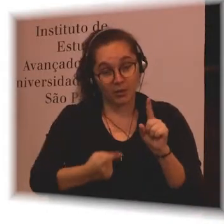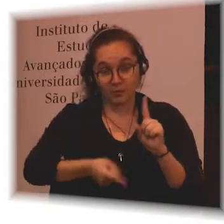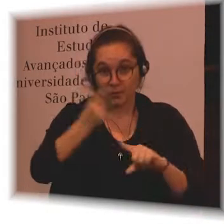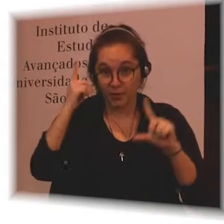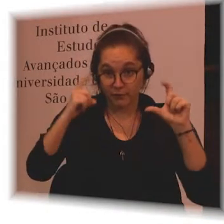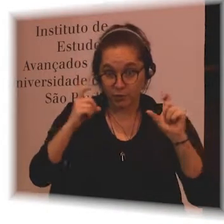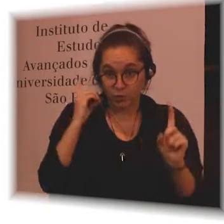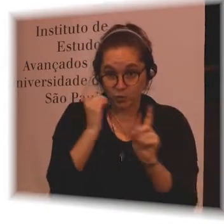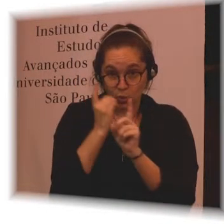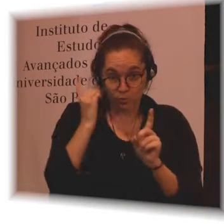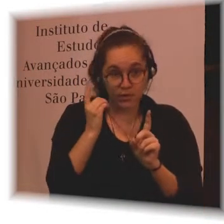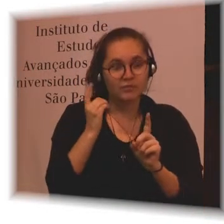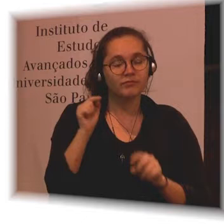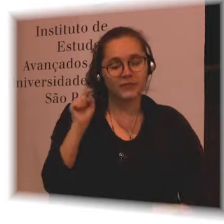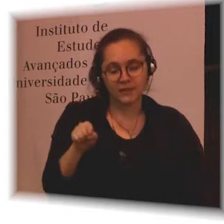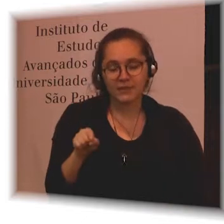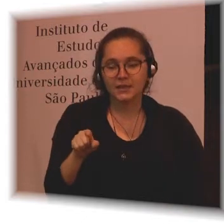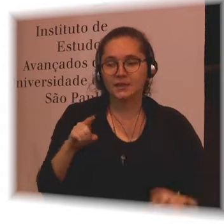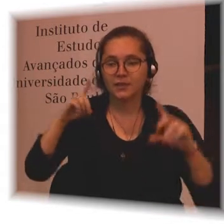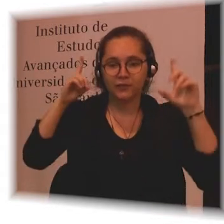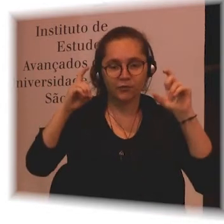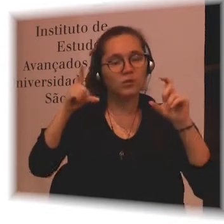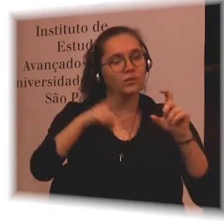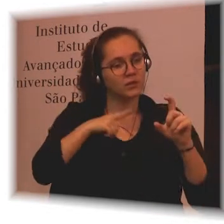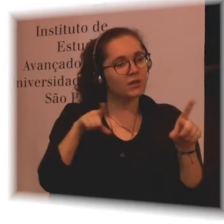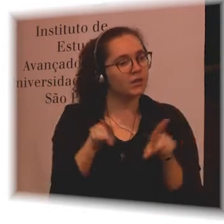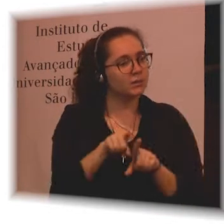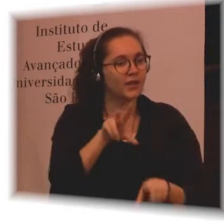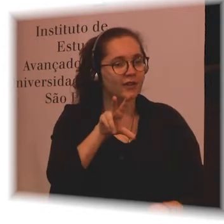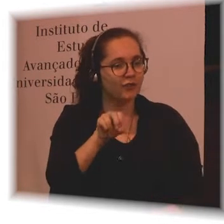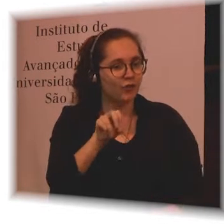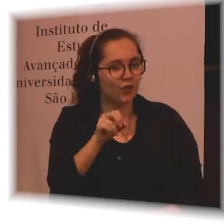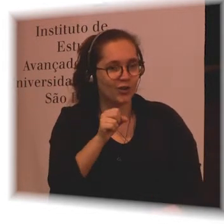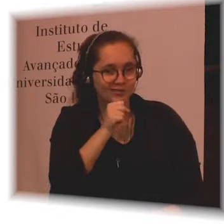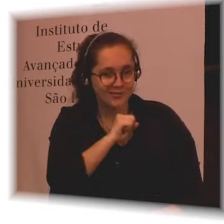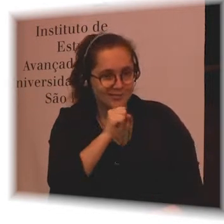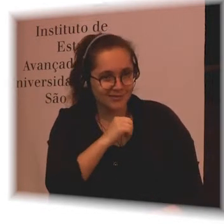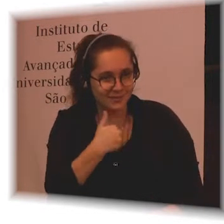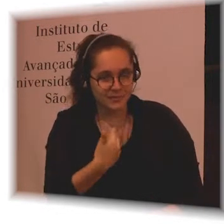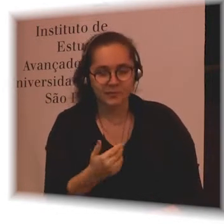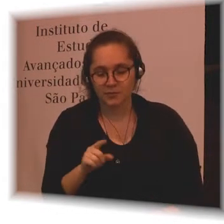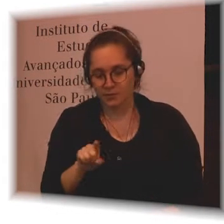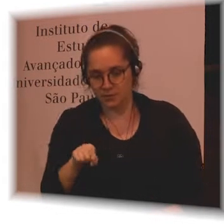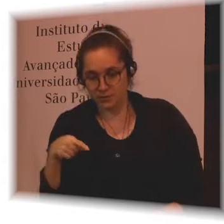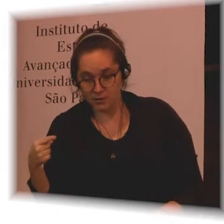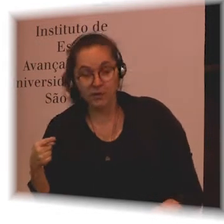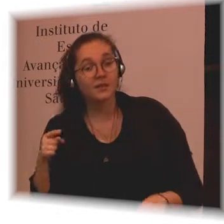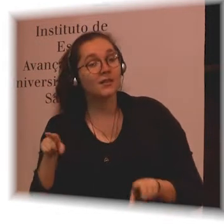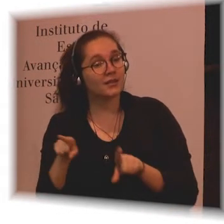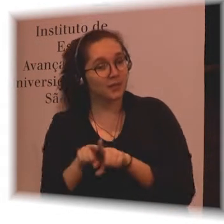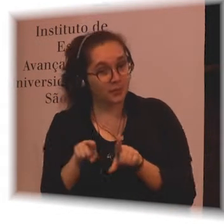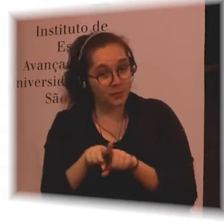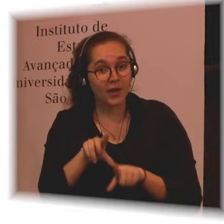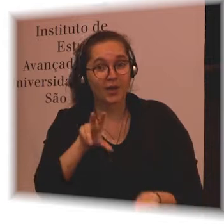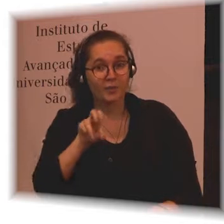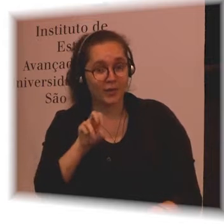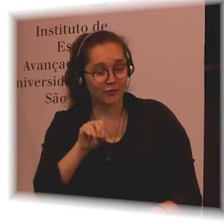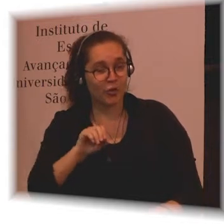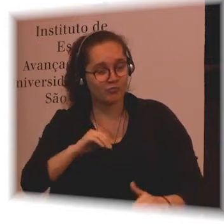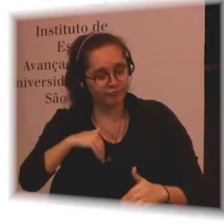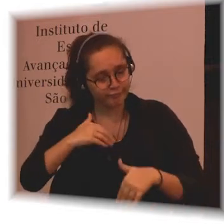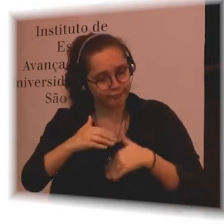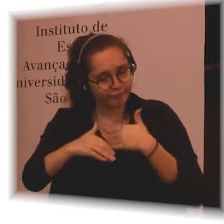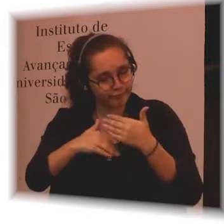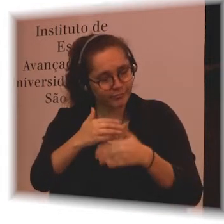in the photo is also my grandmother. And my grandmother later in life had difficulty walking. She had